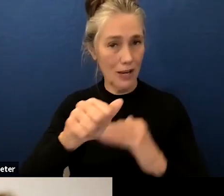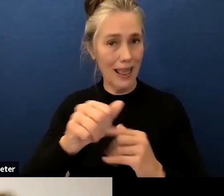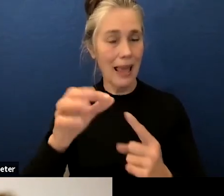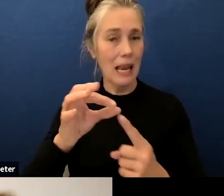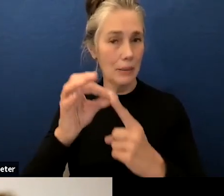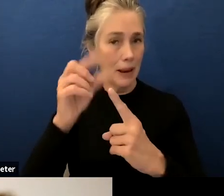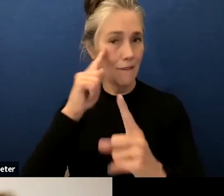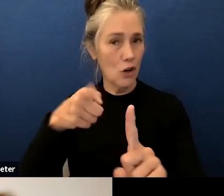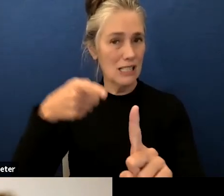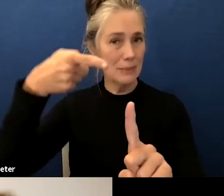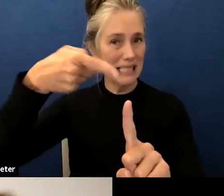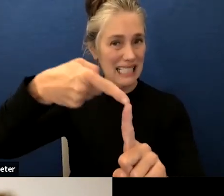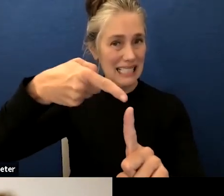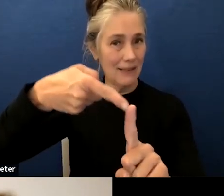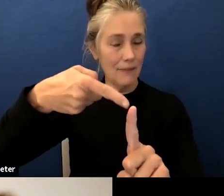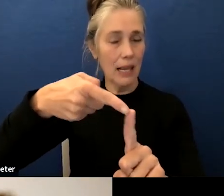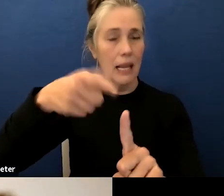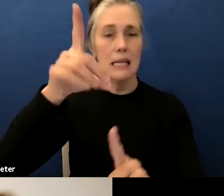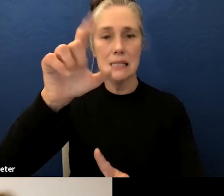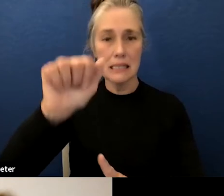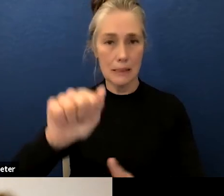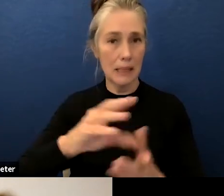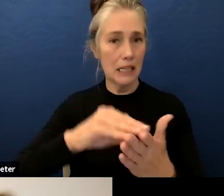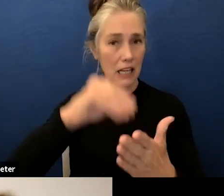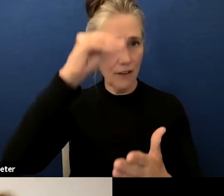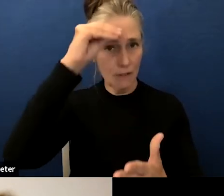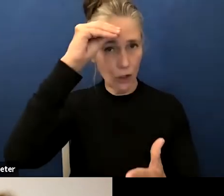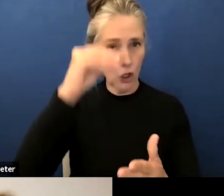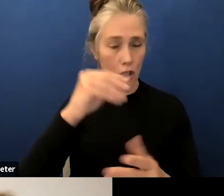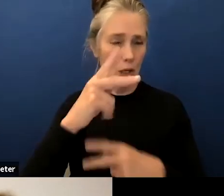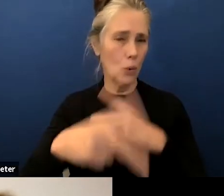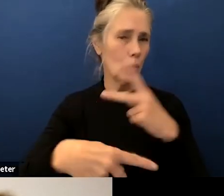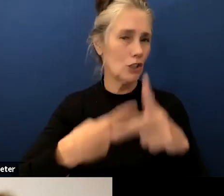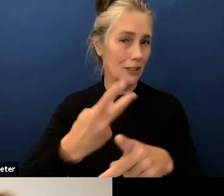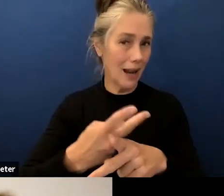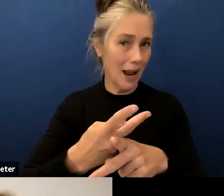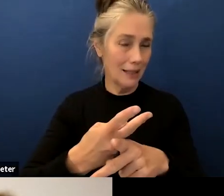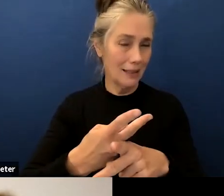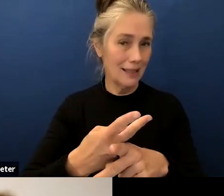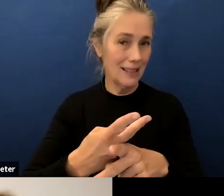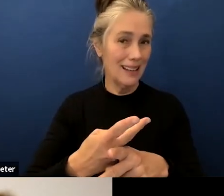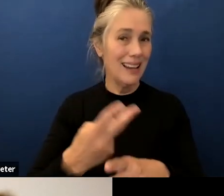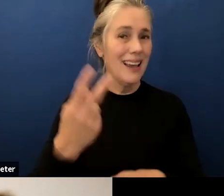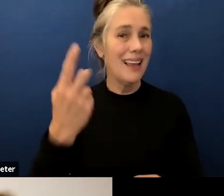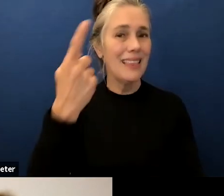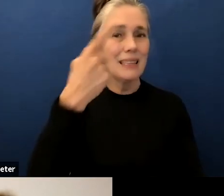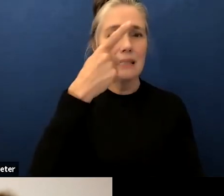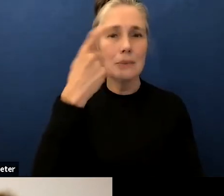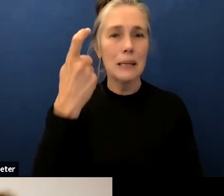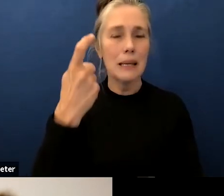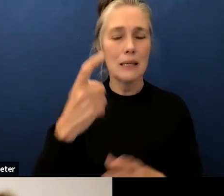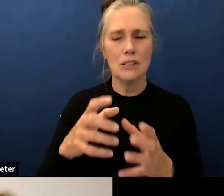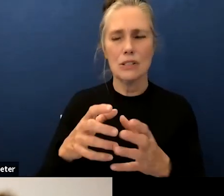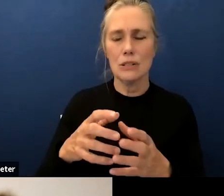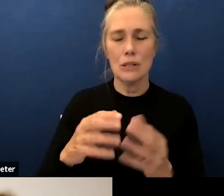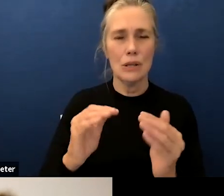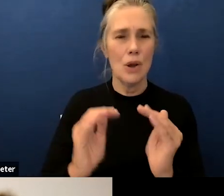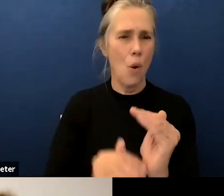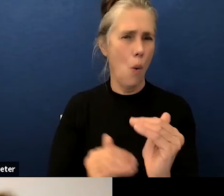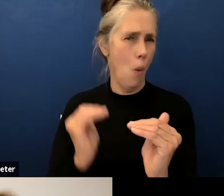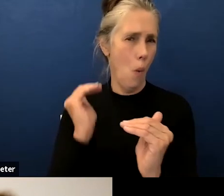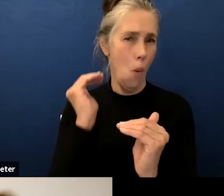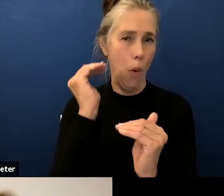learning disability this is a result as you know of the over identify over